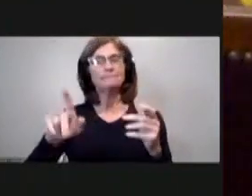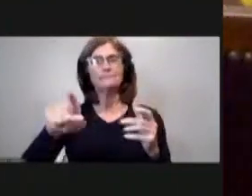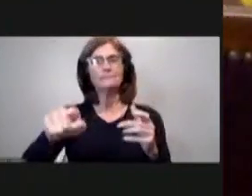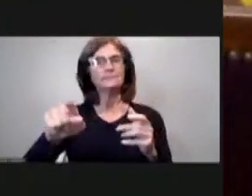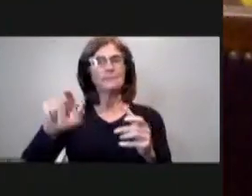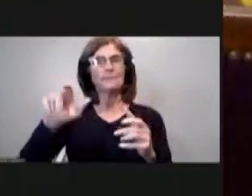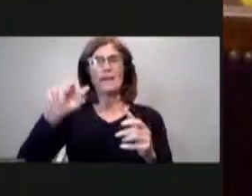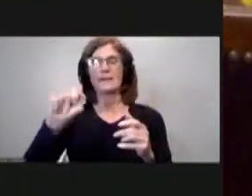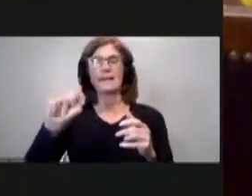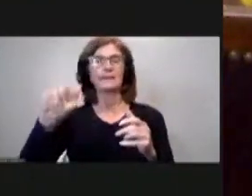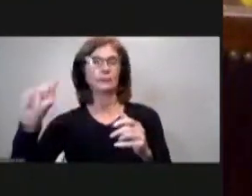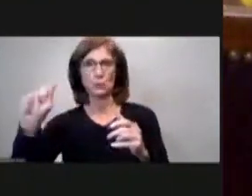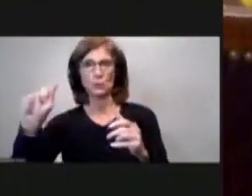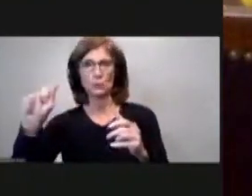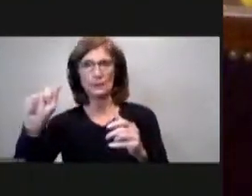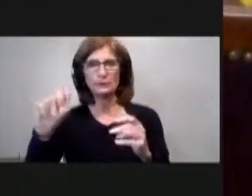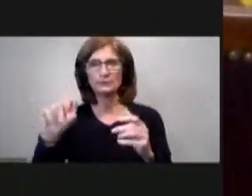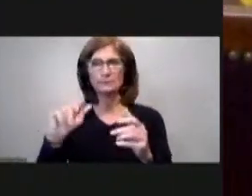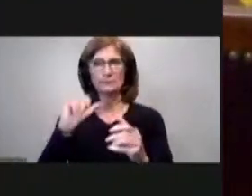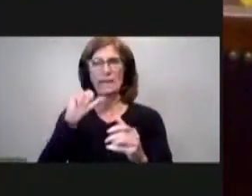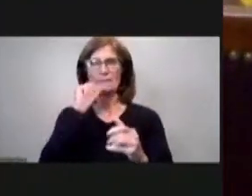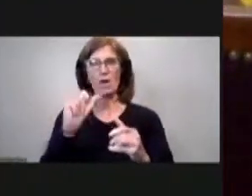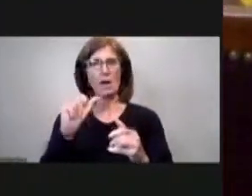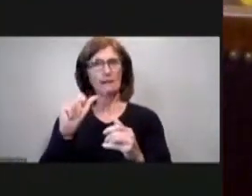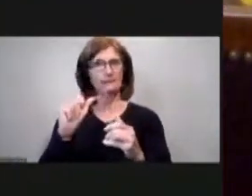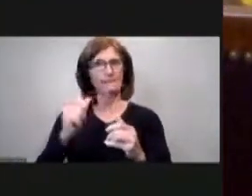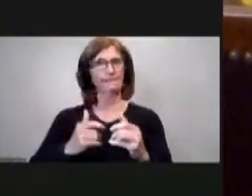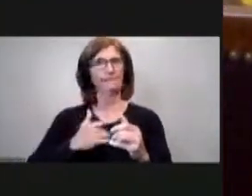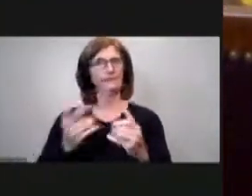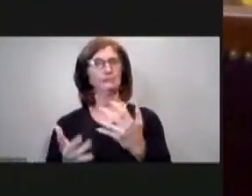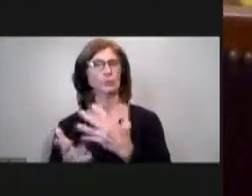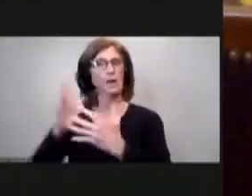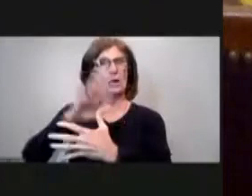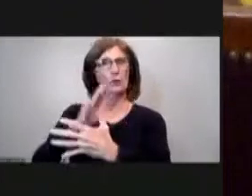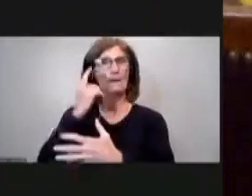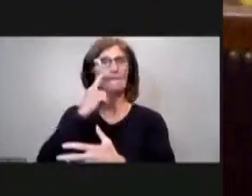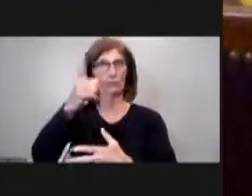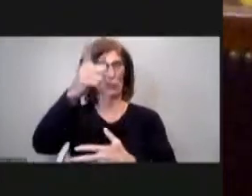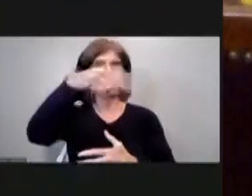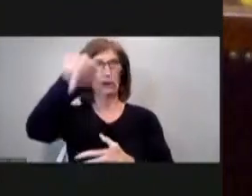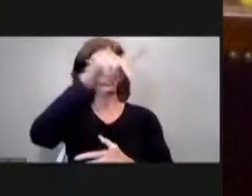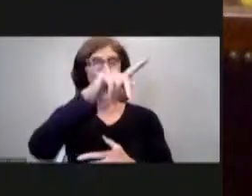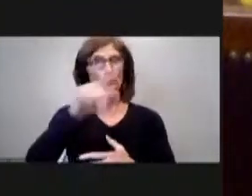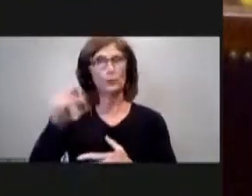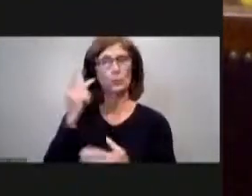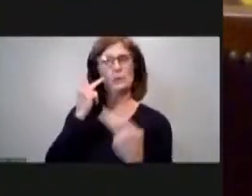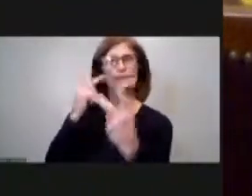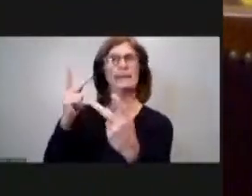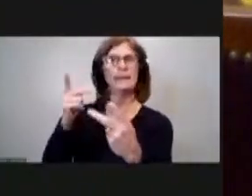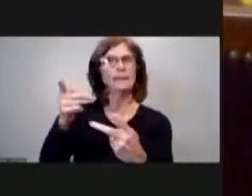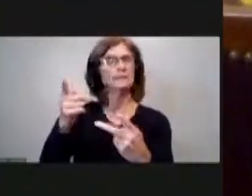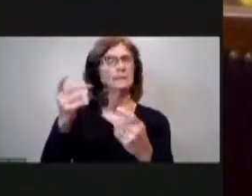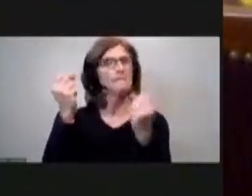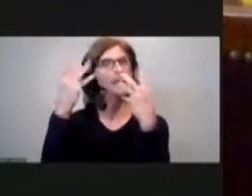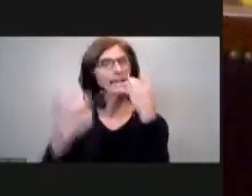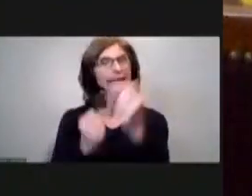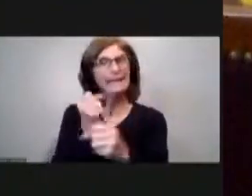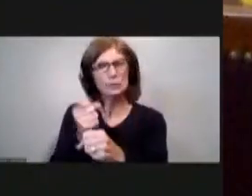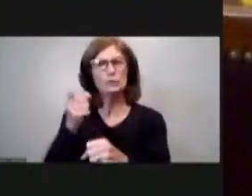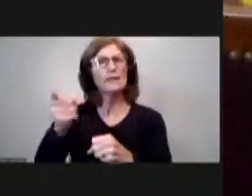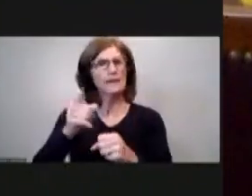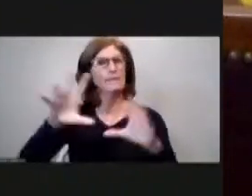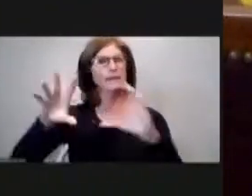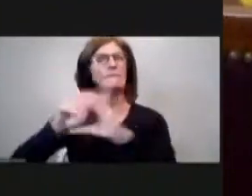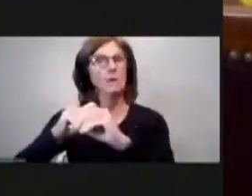associations have not been a significant priority or significant enough through every throughout the years since i've been involved in them